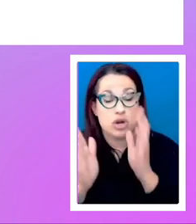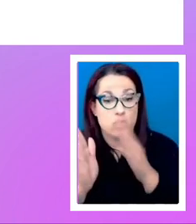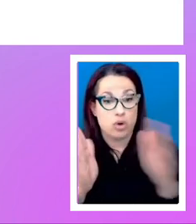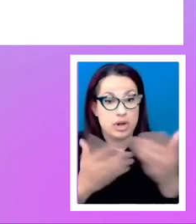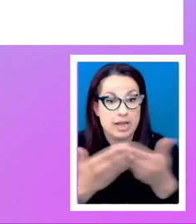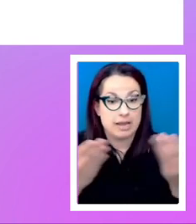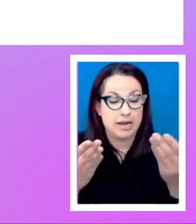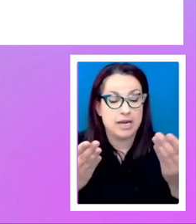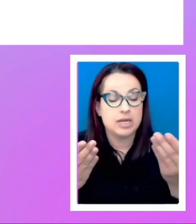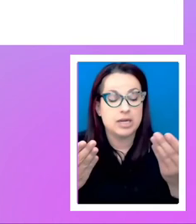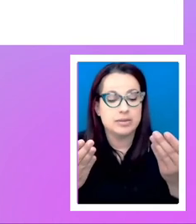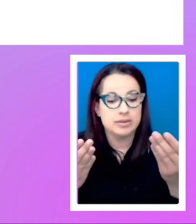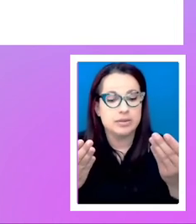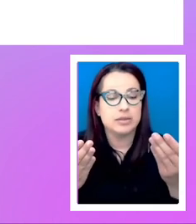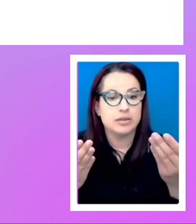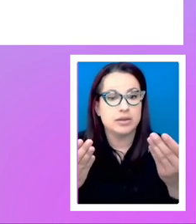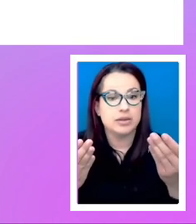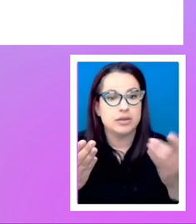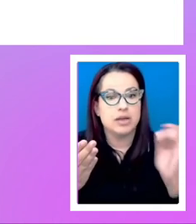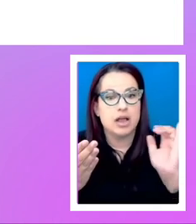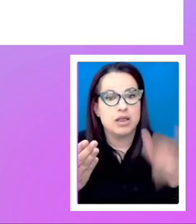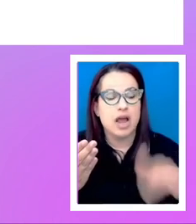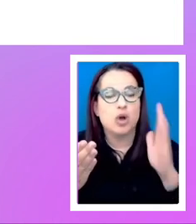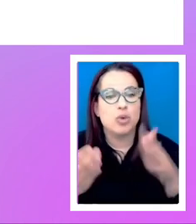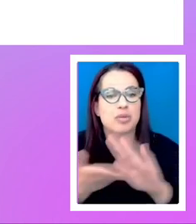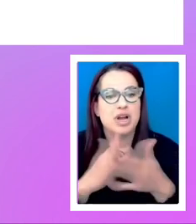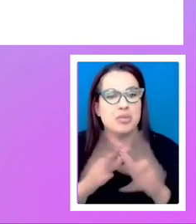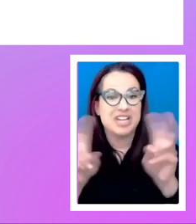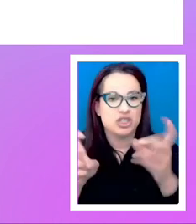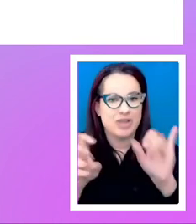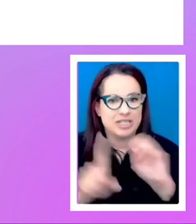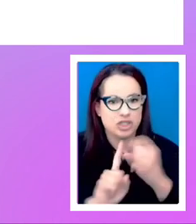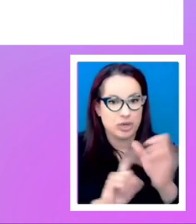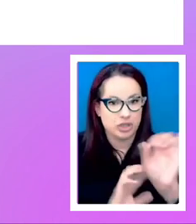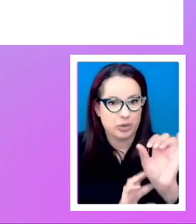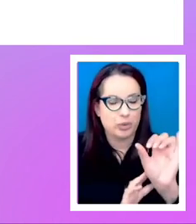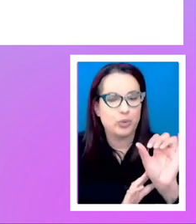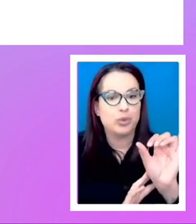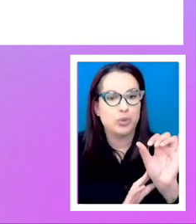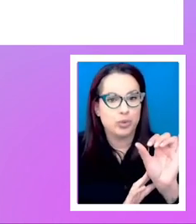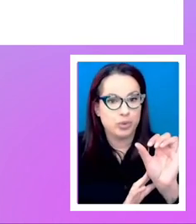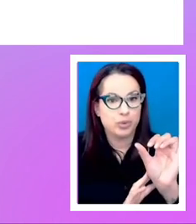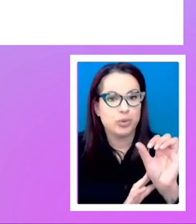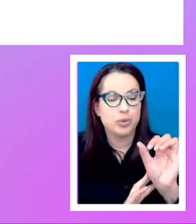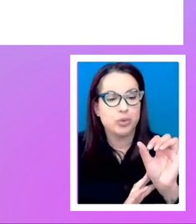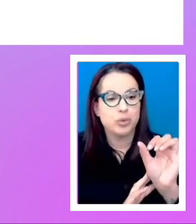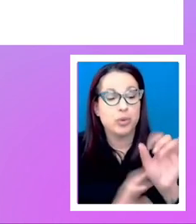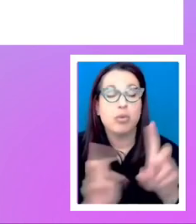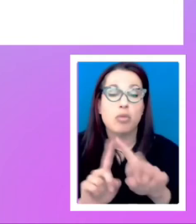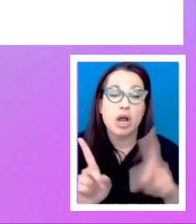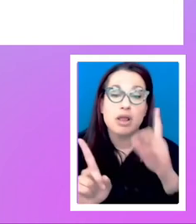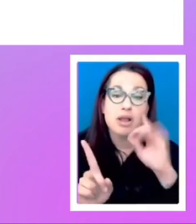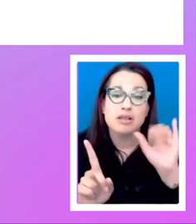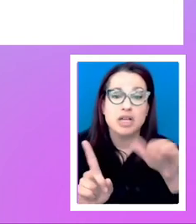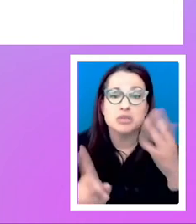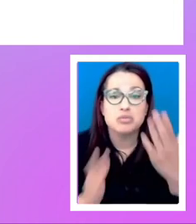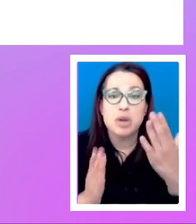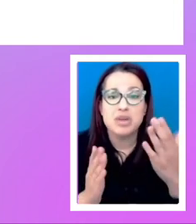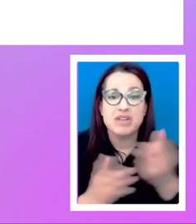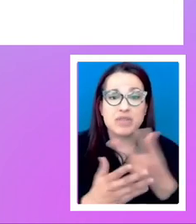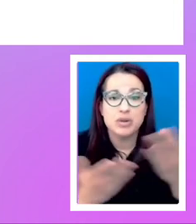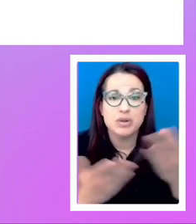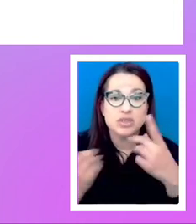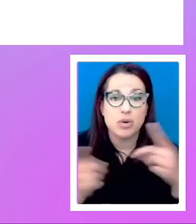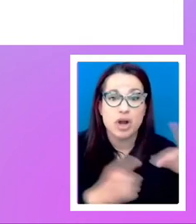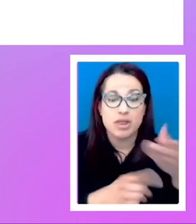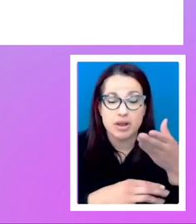is, is going to be an issue in that situation as well. Um, but yeah, I think, I think there's probably a couple of things going on there.